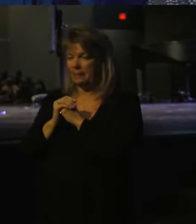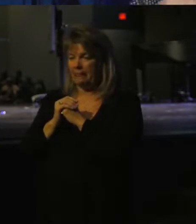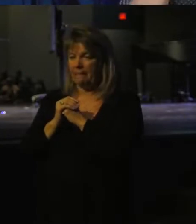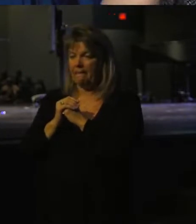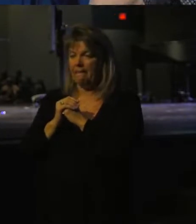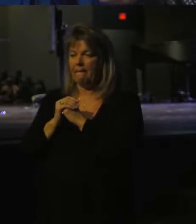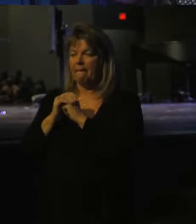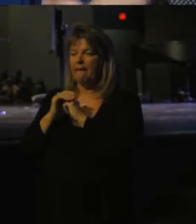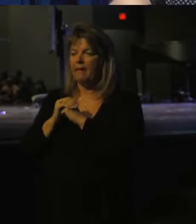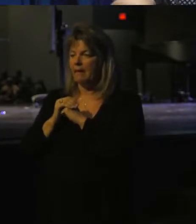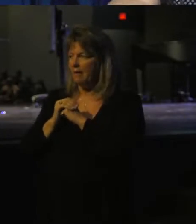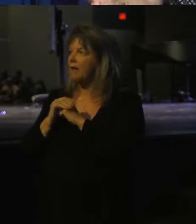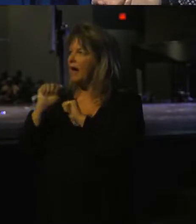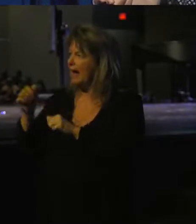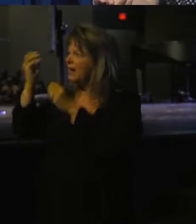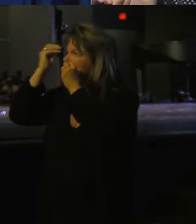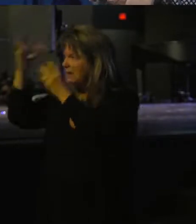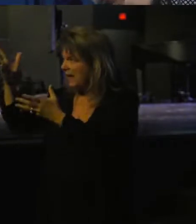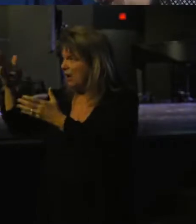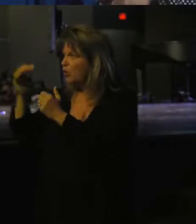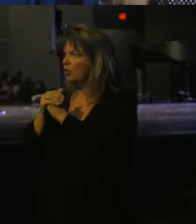I can tell you I'm faithful.